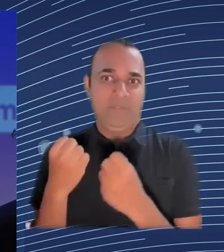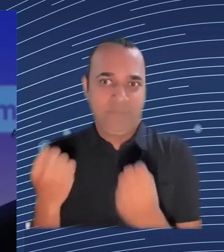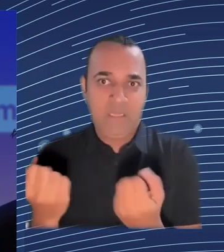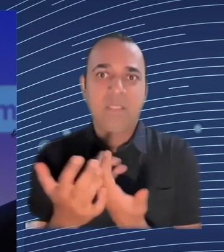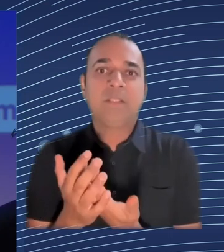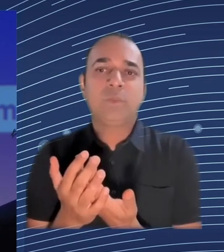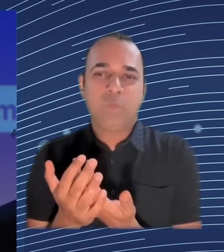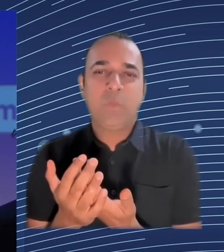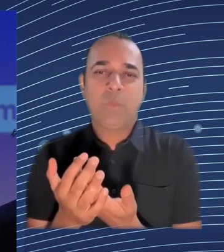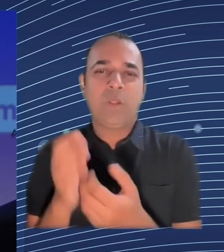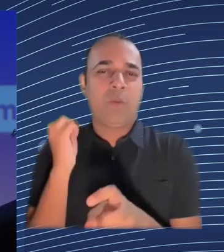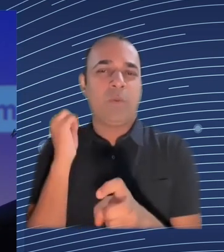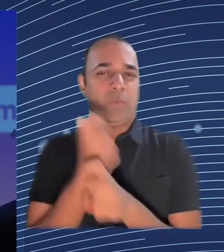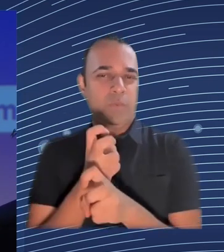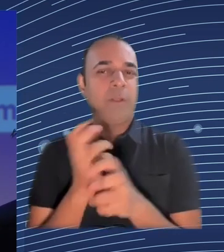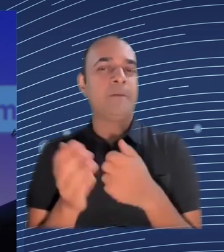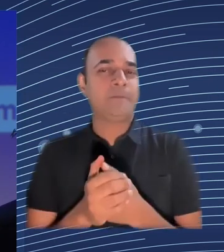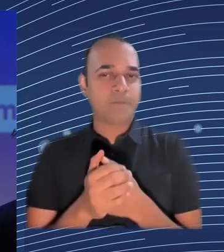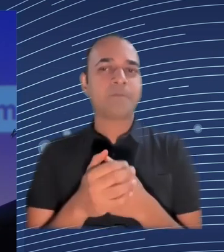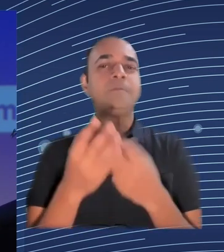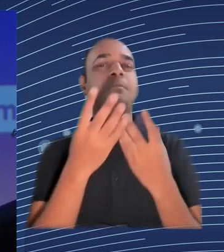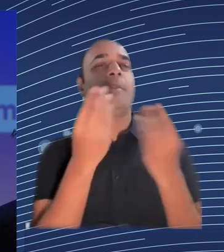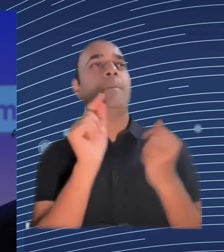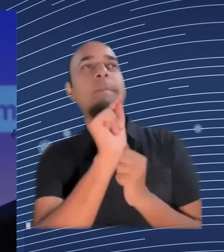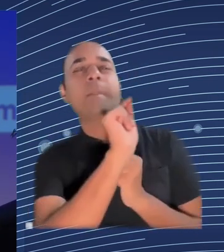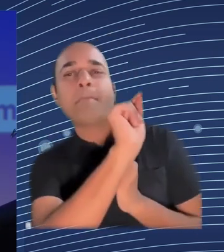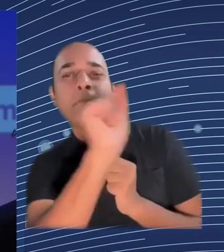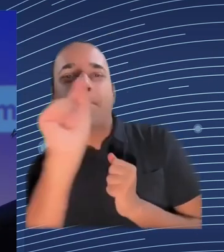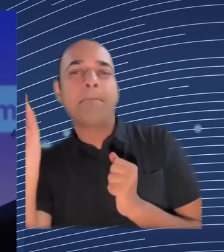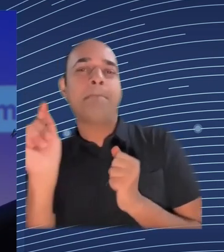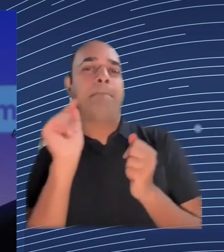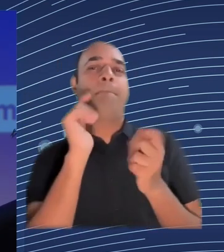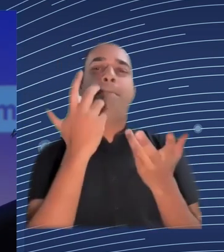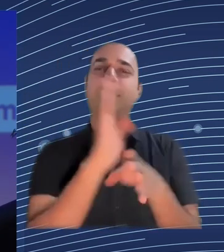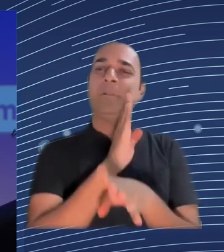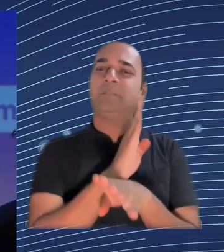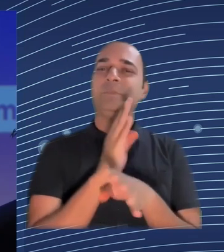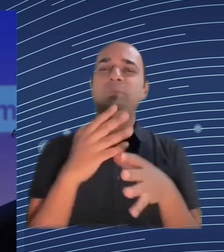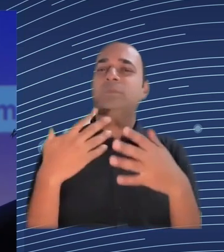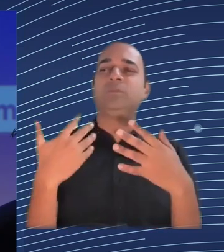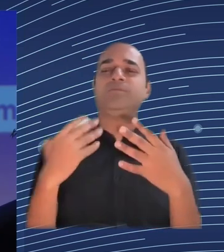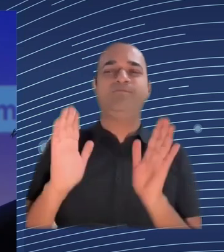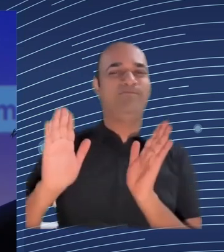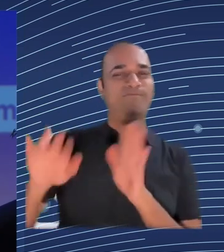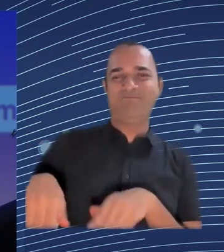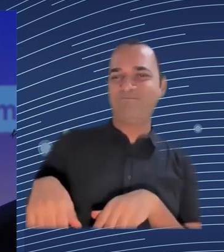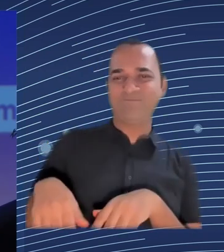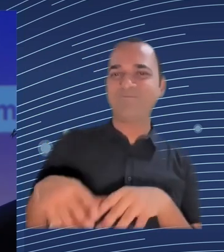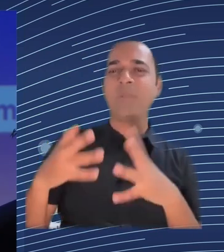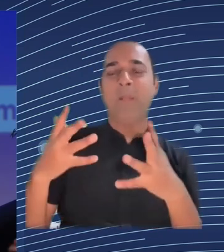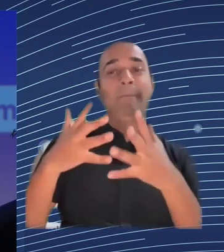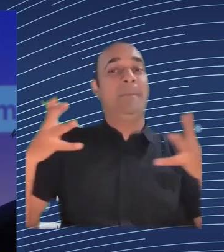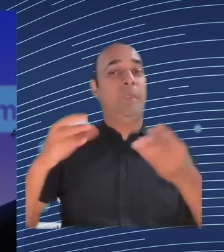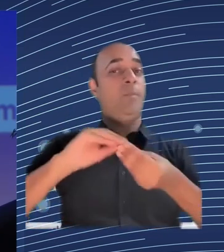all workers have a right to an explanation from the company but the thing is that